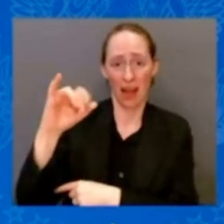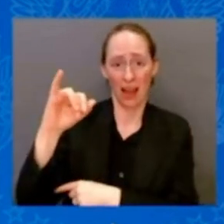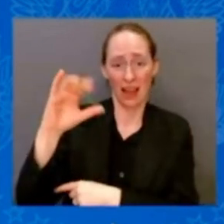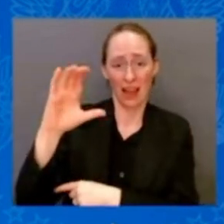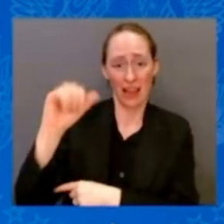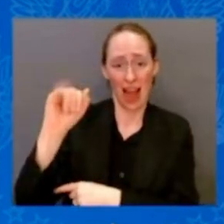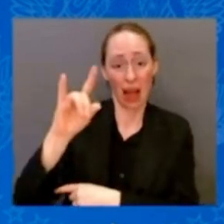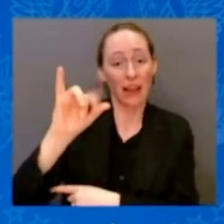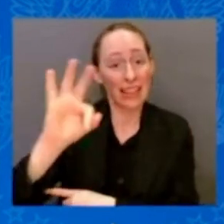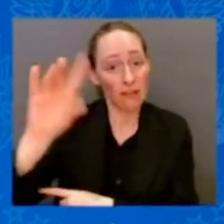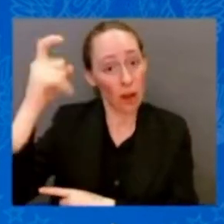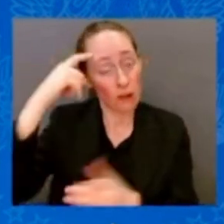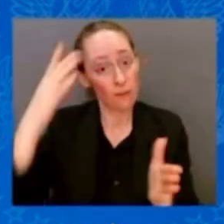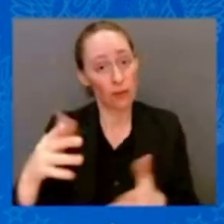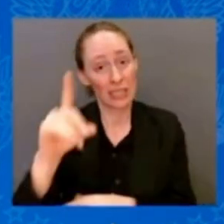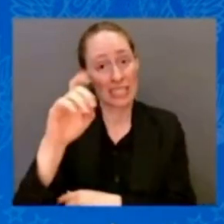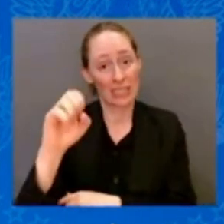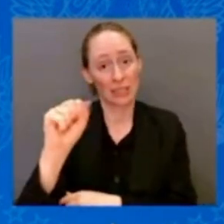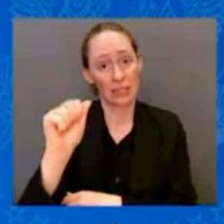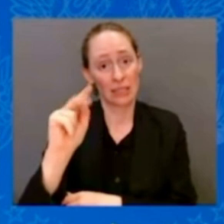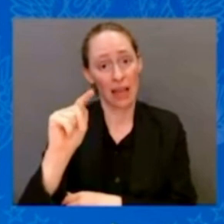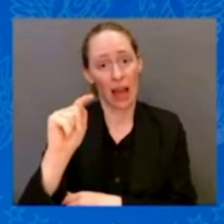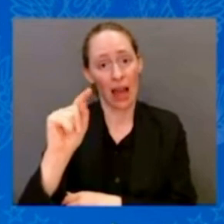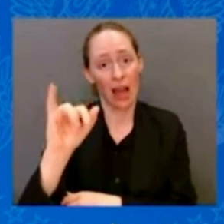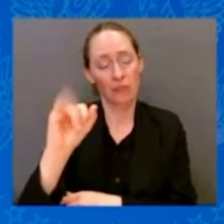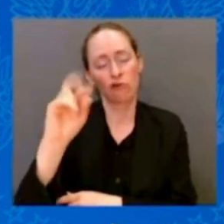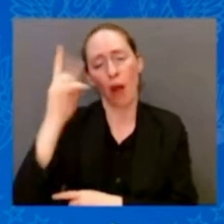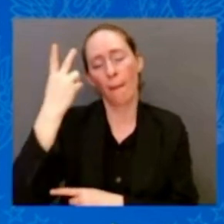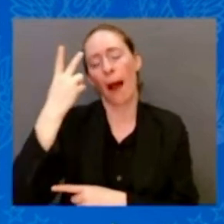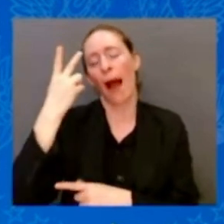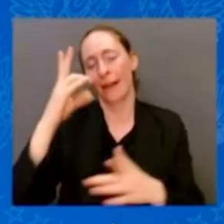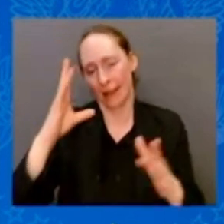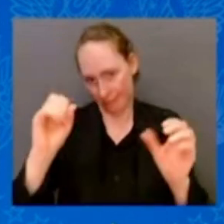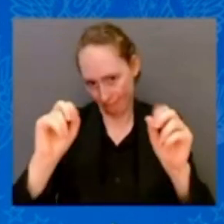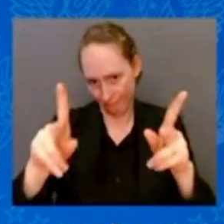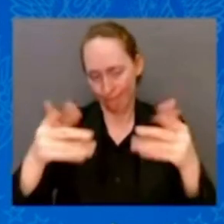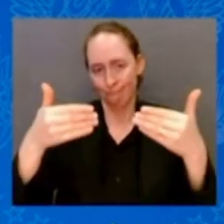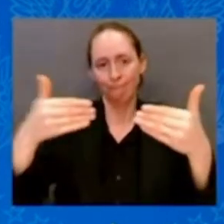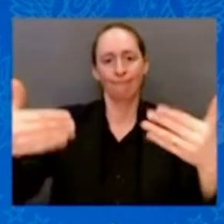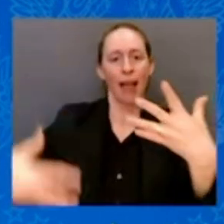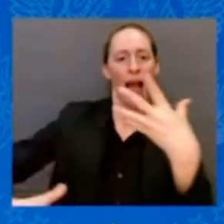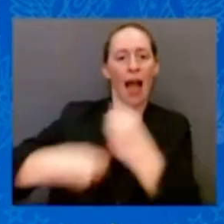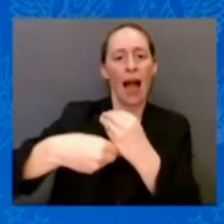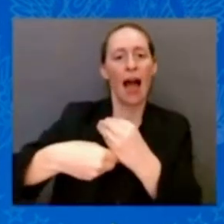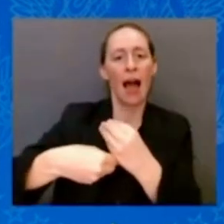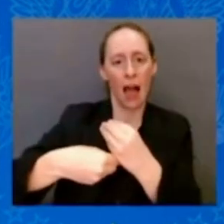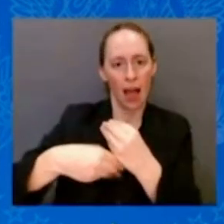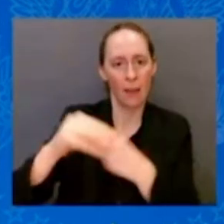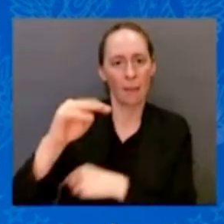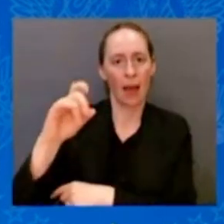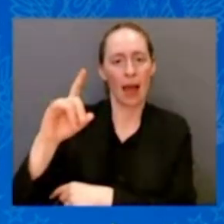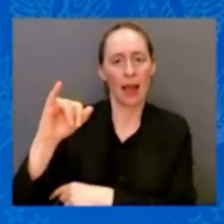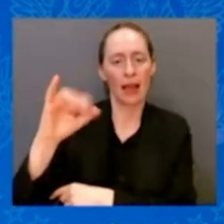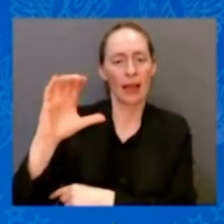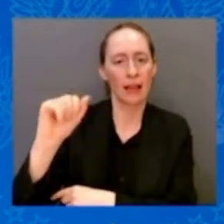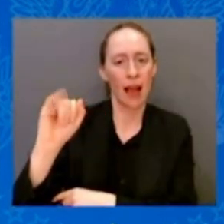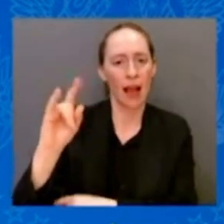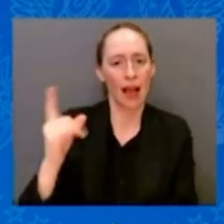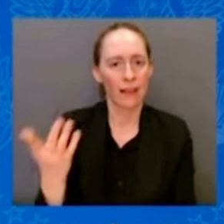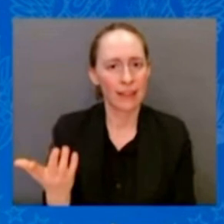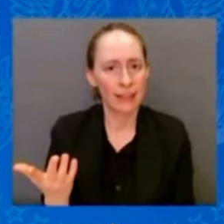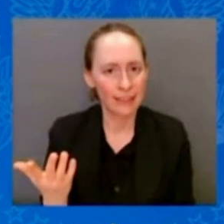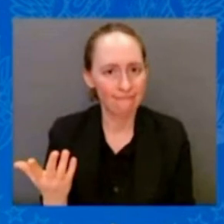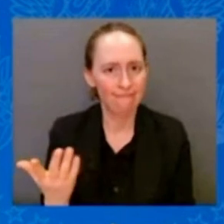this isn't — this isn't calculus. And by the way, it would also help keep rural hospitals open. Why are they